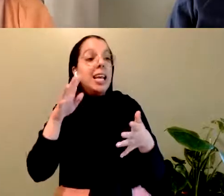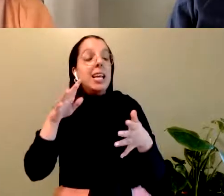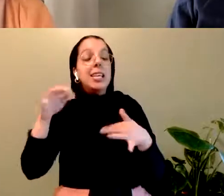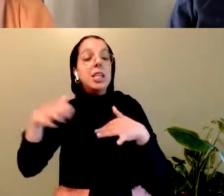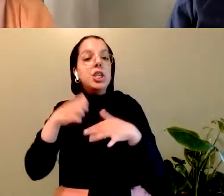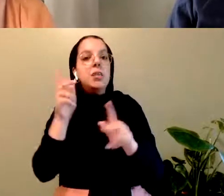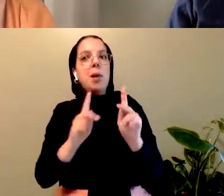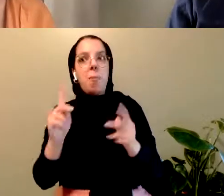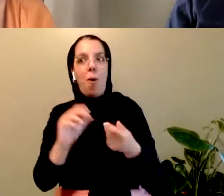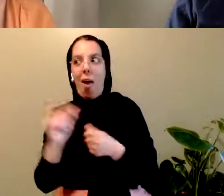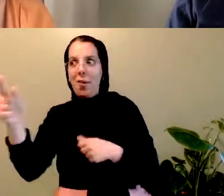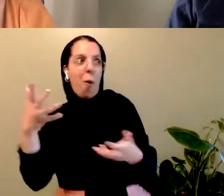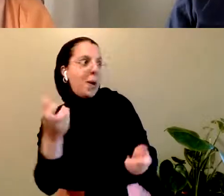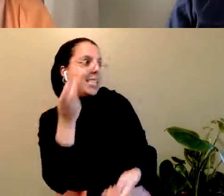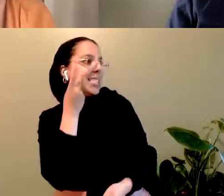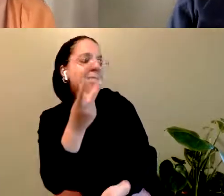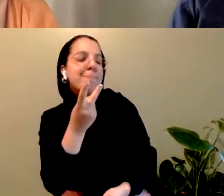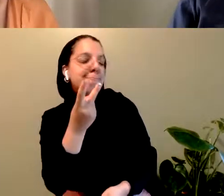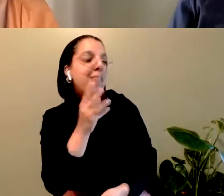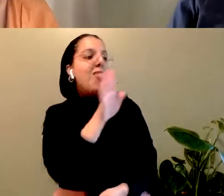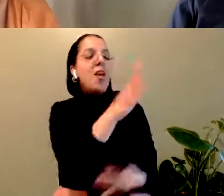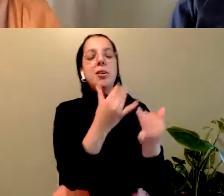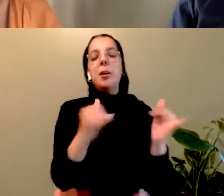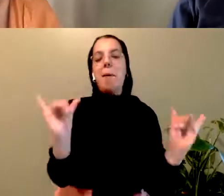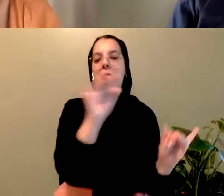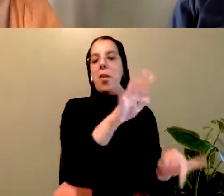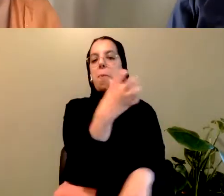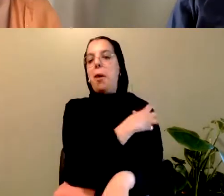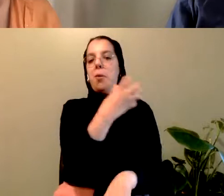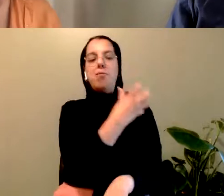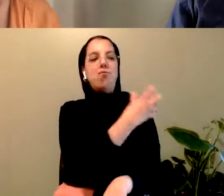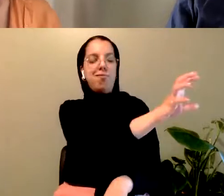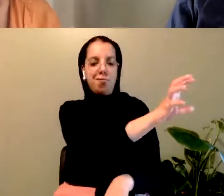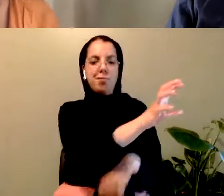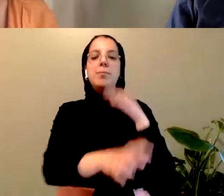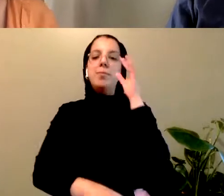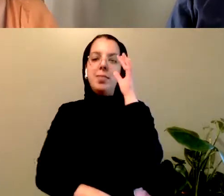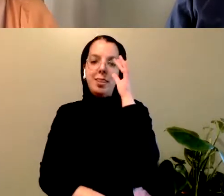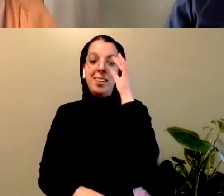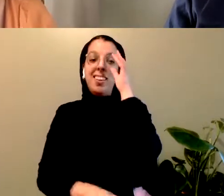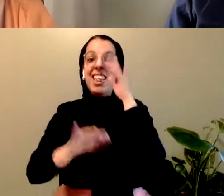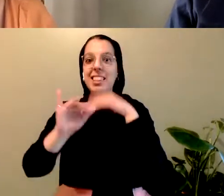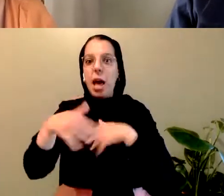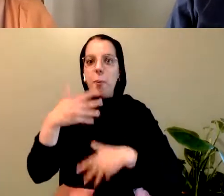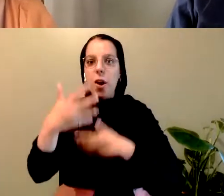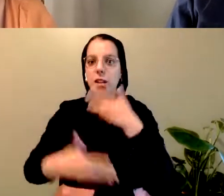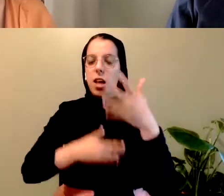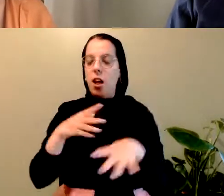who we say we are. And that has taken a long, long time.